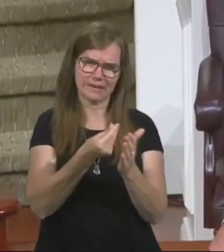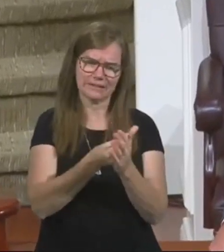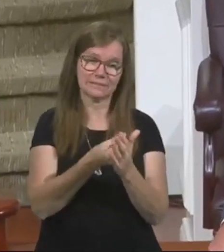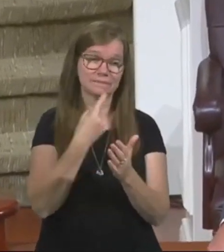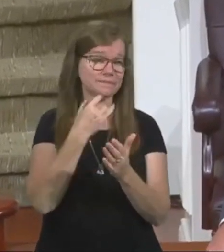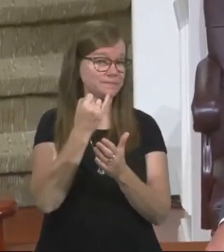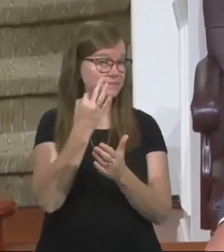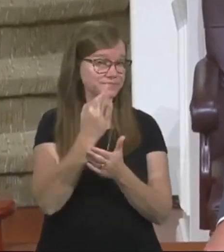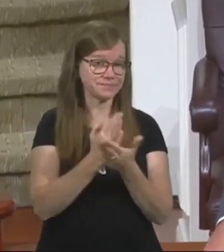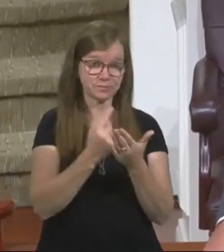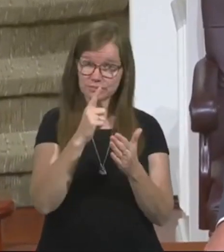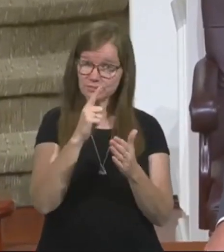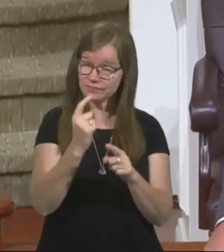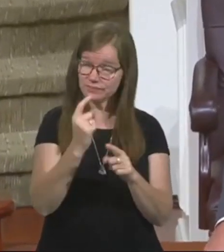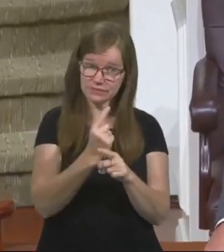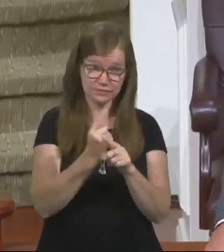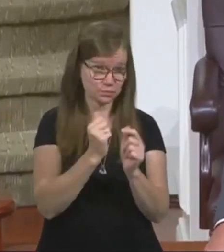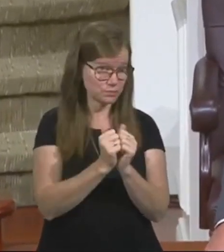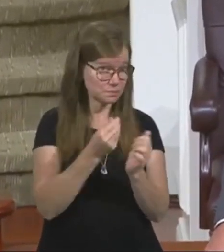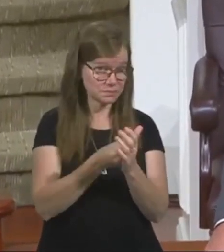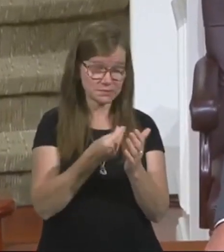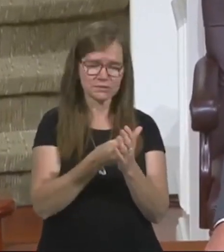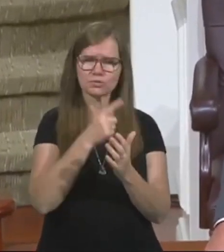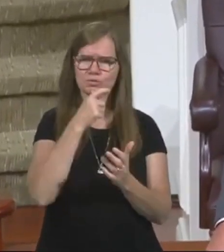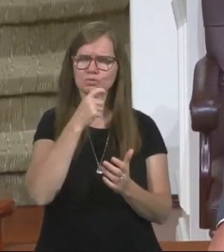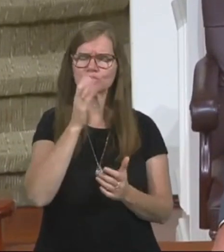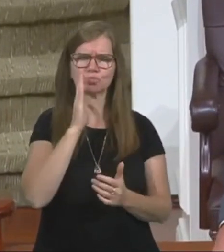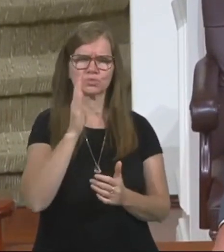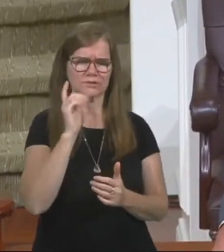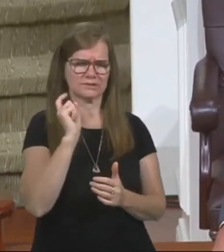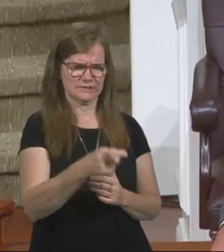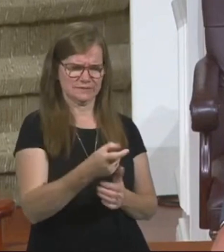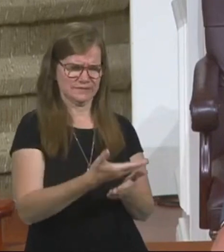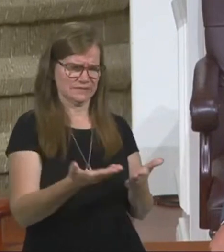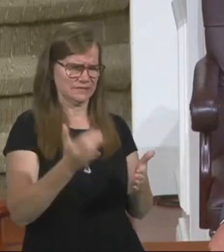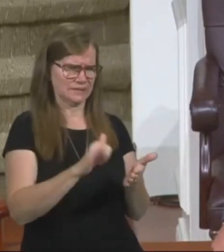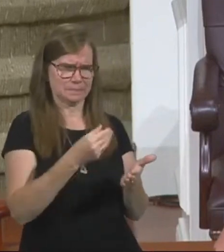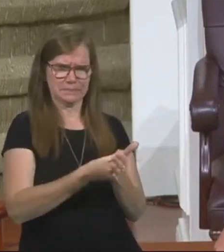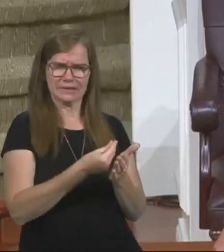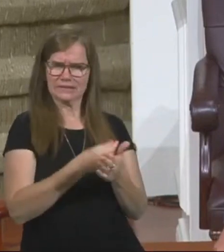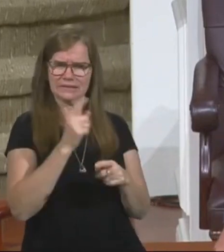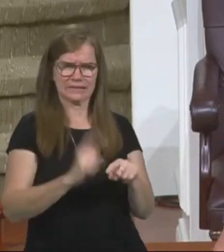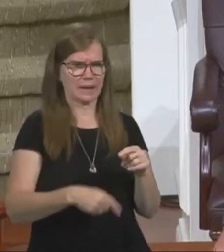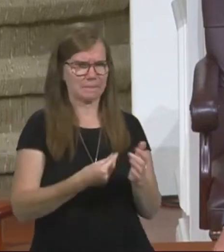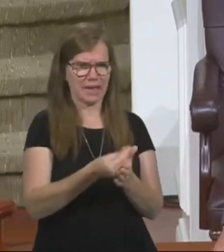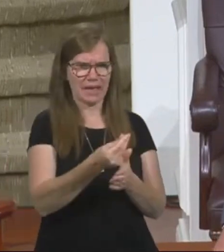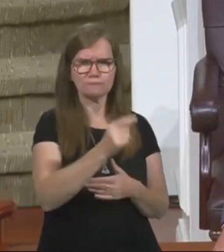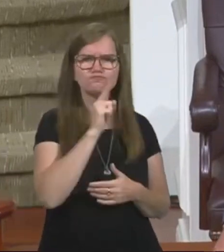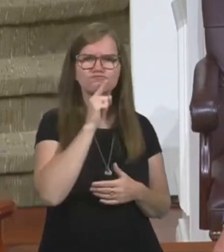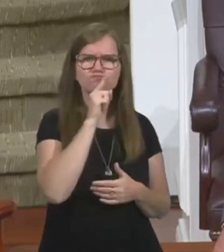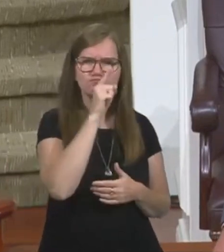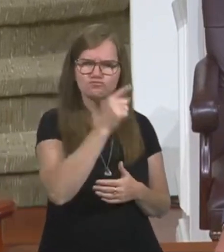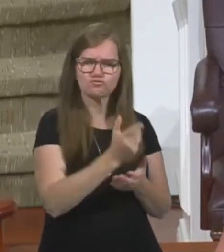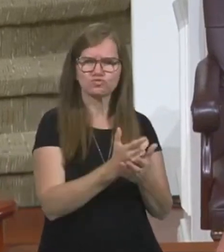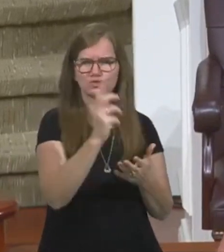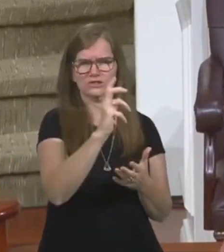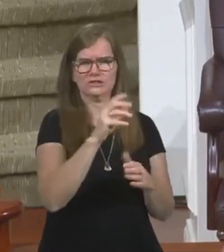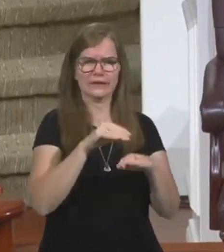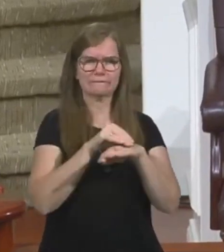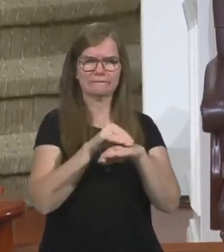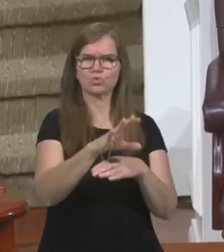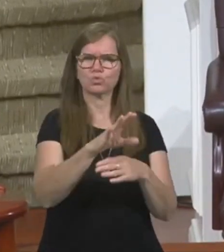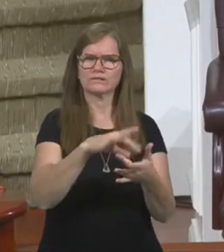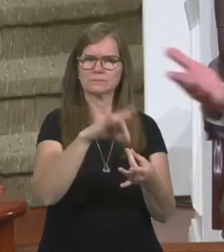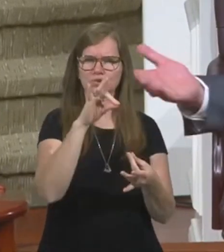said, if someone isn't faithful with money, who would give them things that money cannot buy? True riches, influence spiritually,